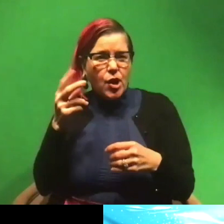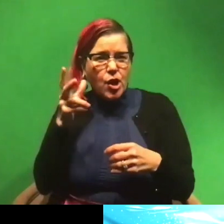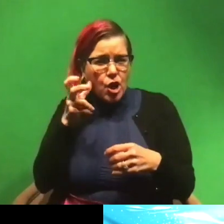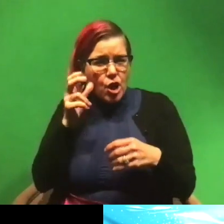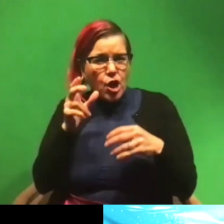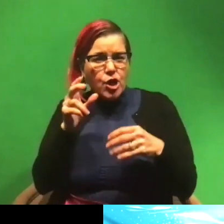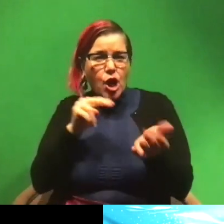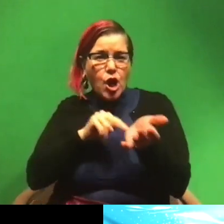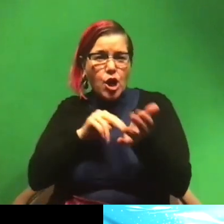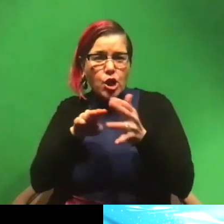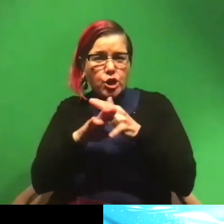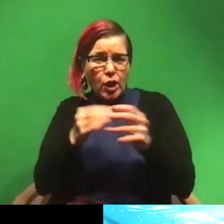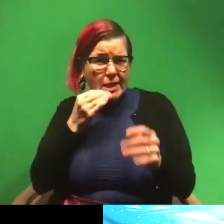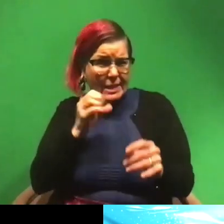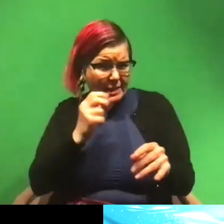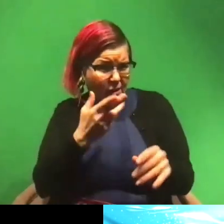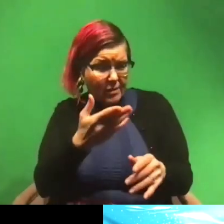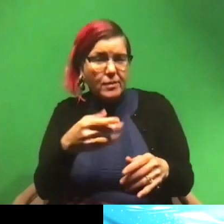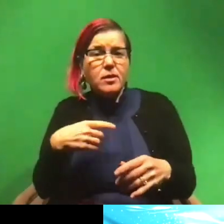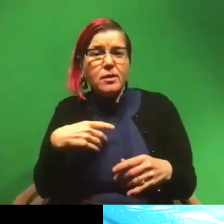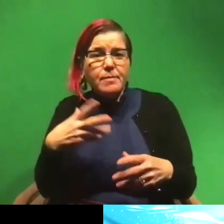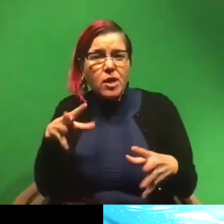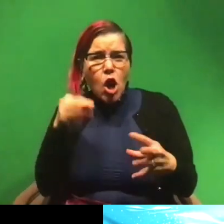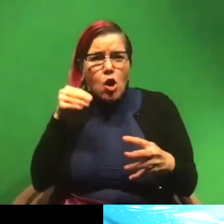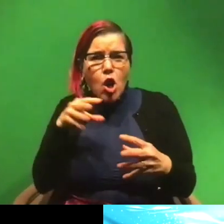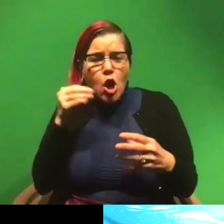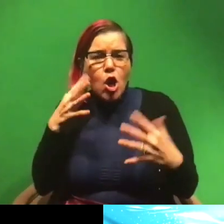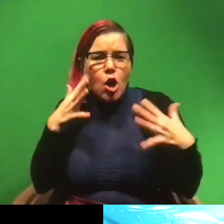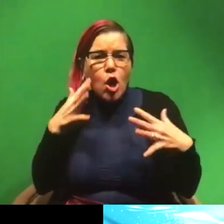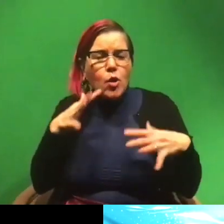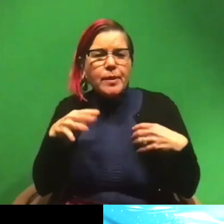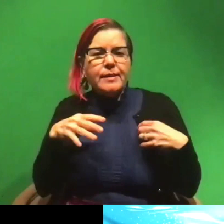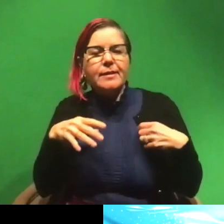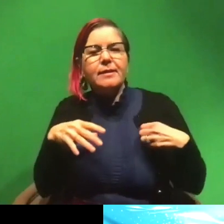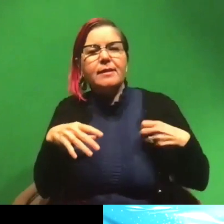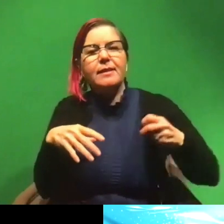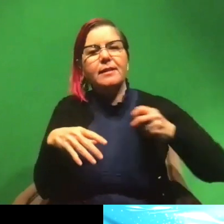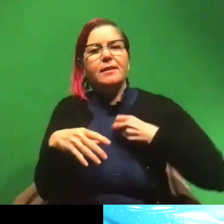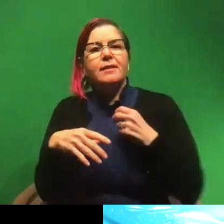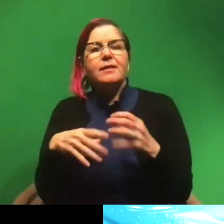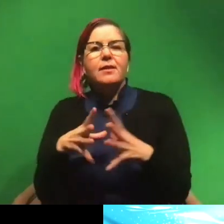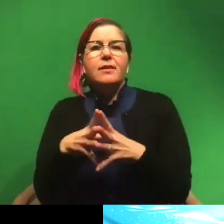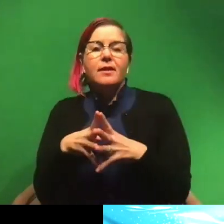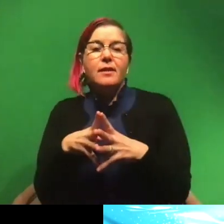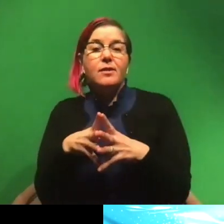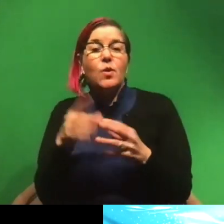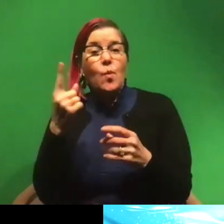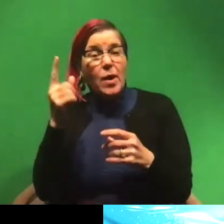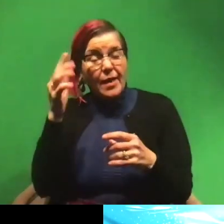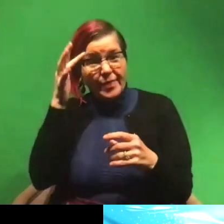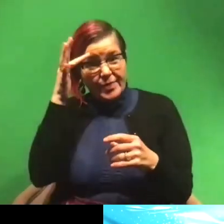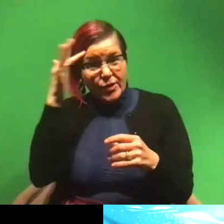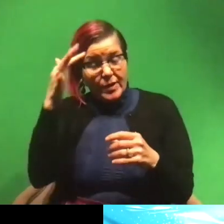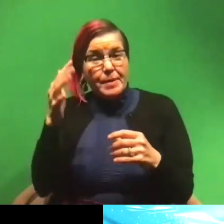shark eat Sarah, but they like make this thing. Um, and so one of the theories is